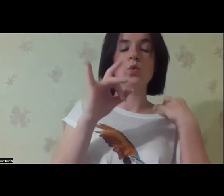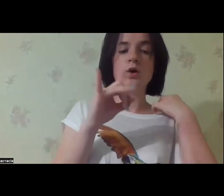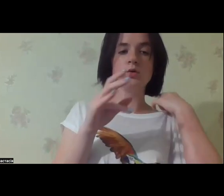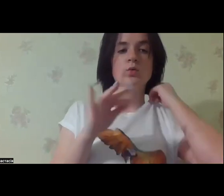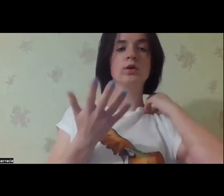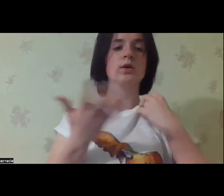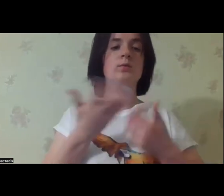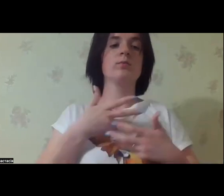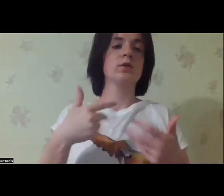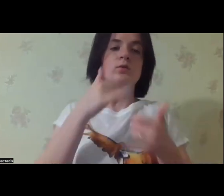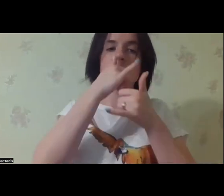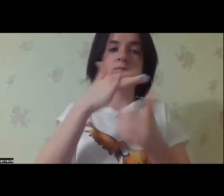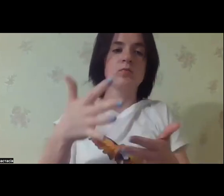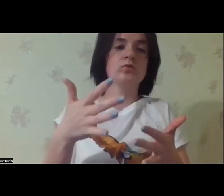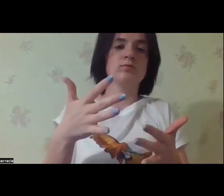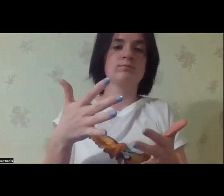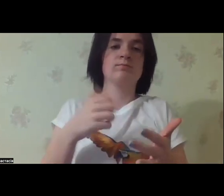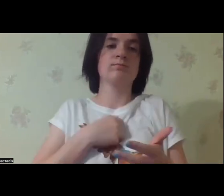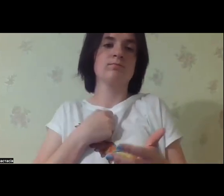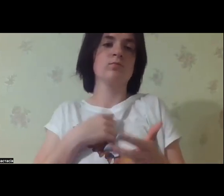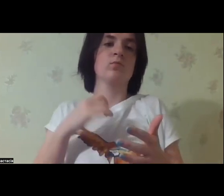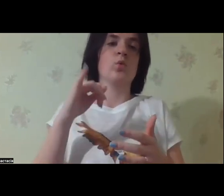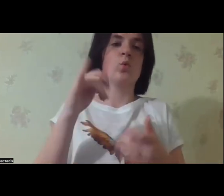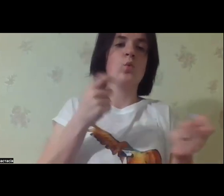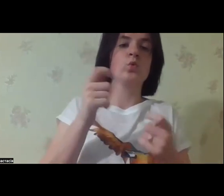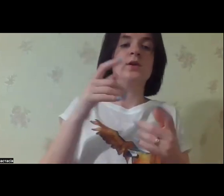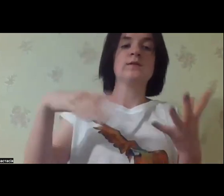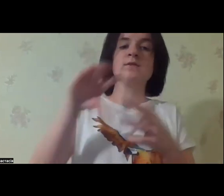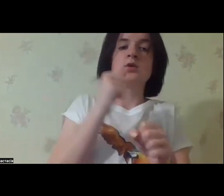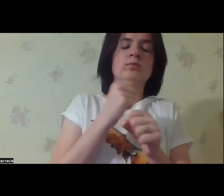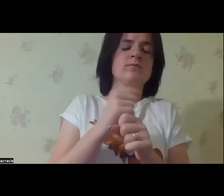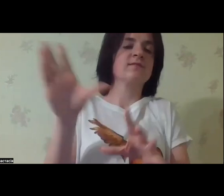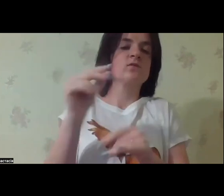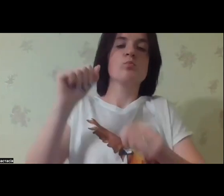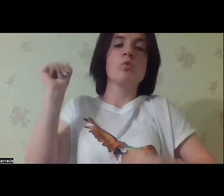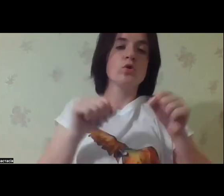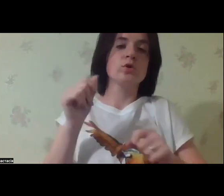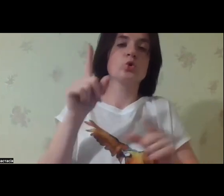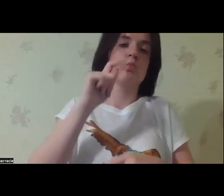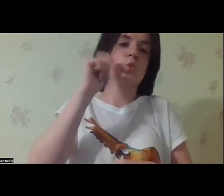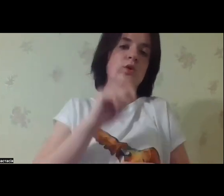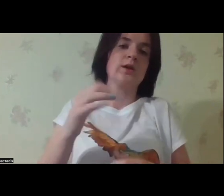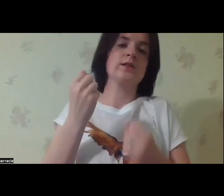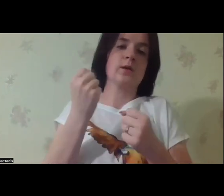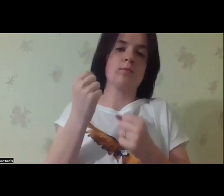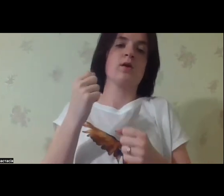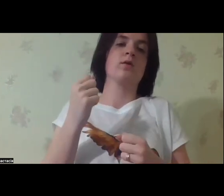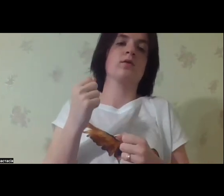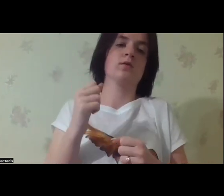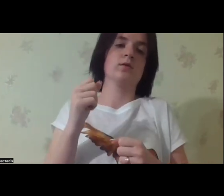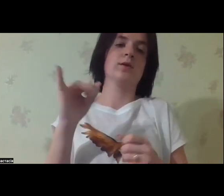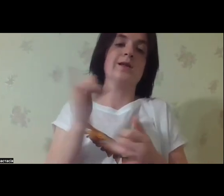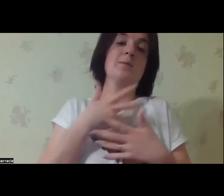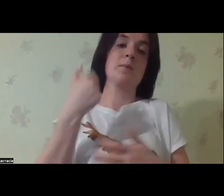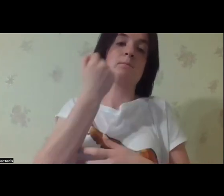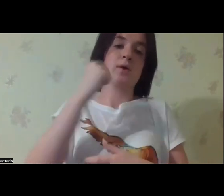And this is the great government supported initiative. We cannot criticize them because the government is doing their best to make sure that Ukraine